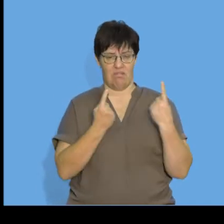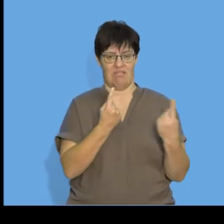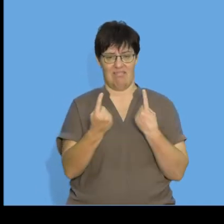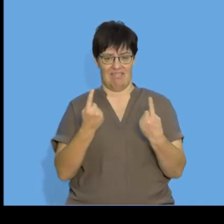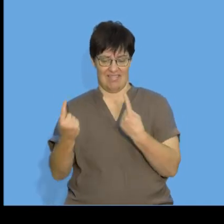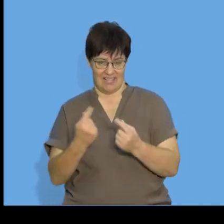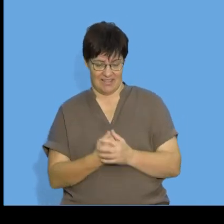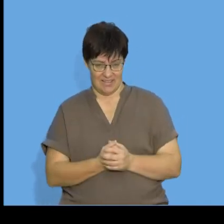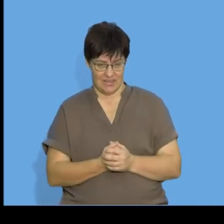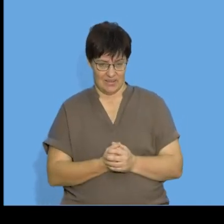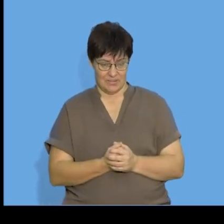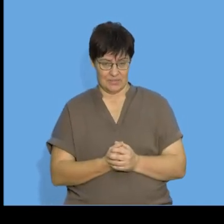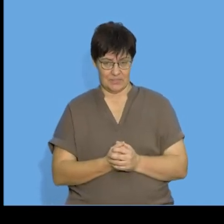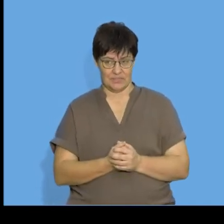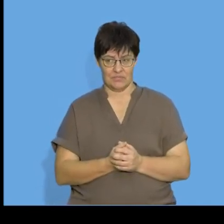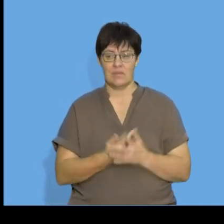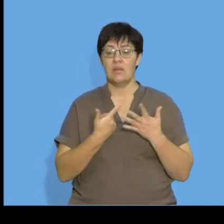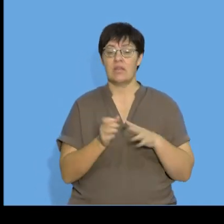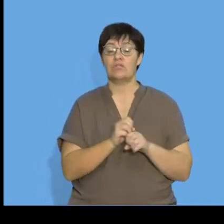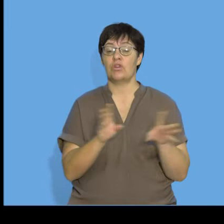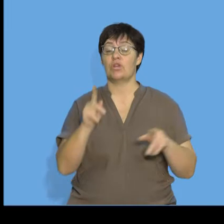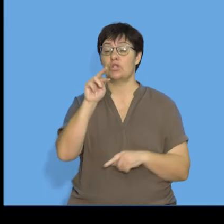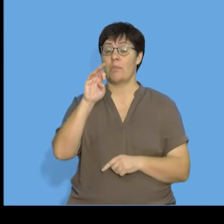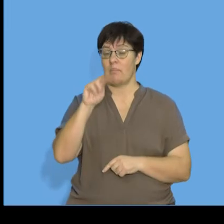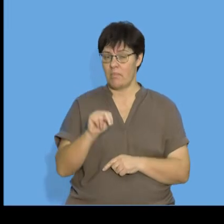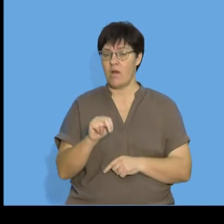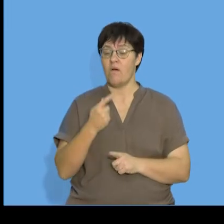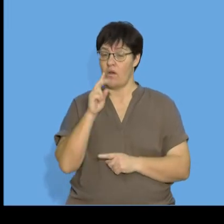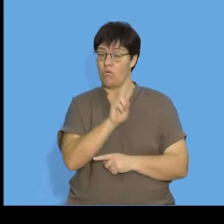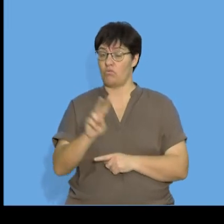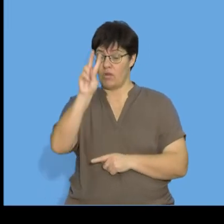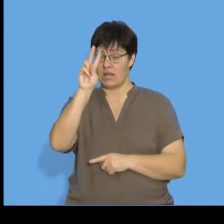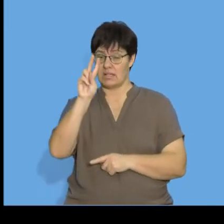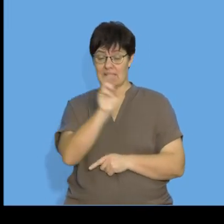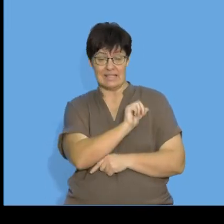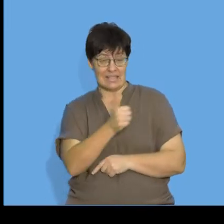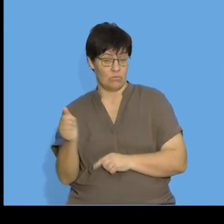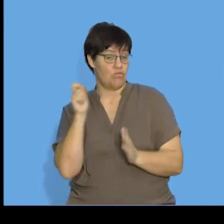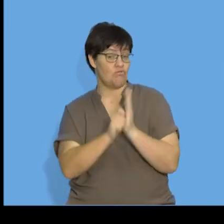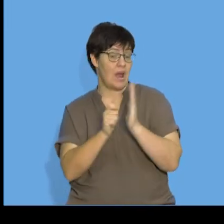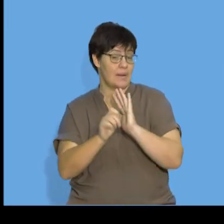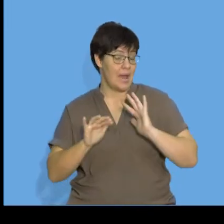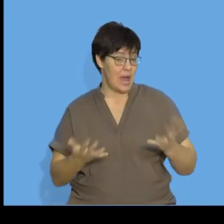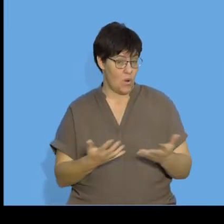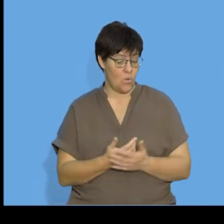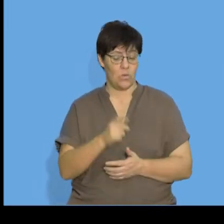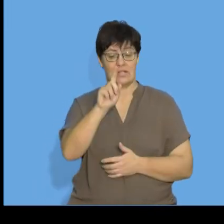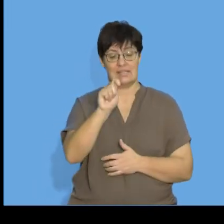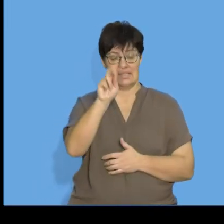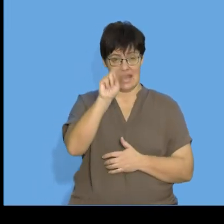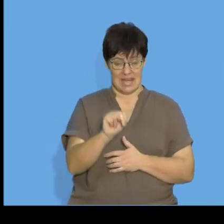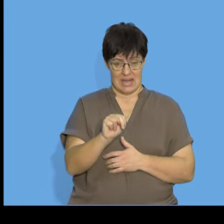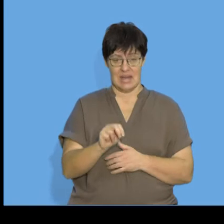and the general term of a quadratic sequence can be written as Tn